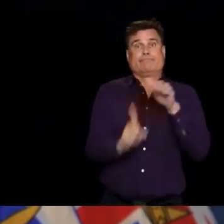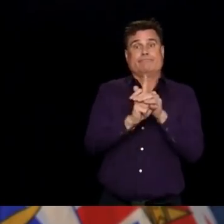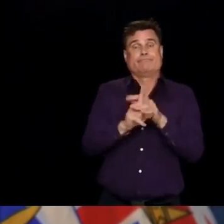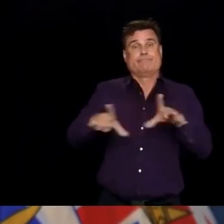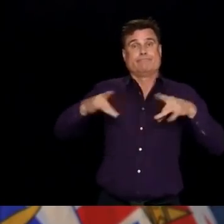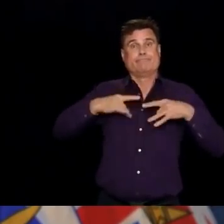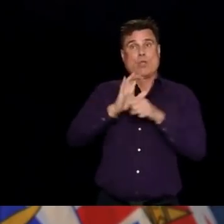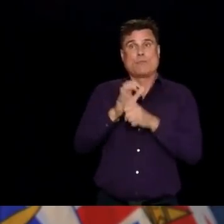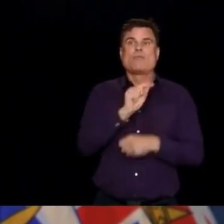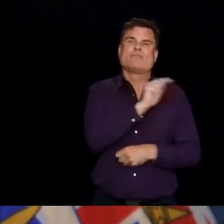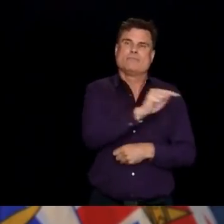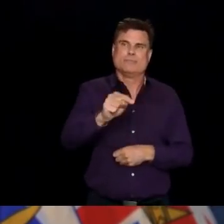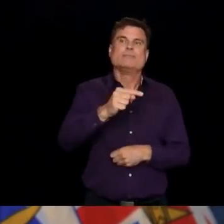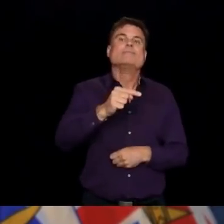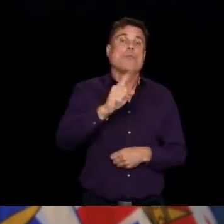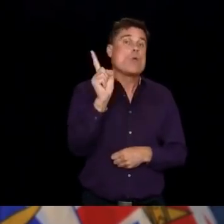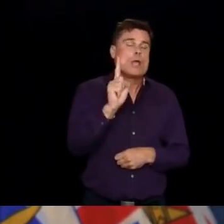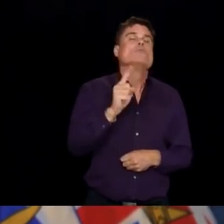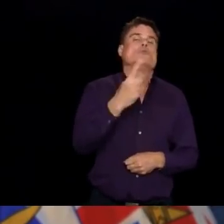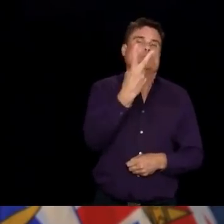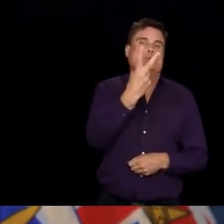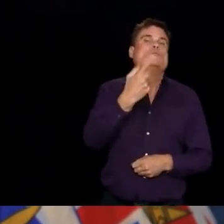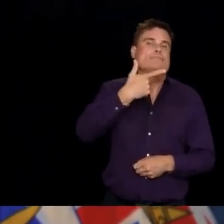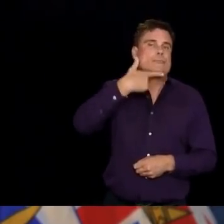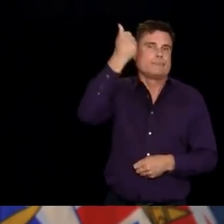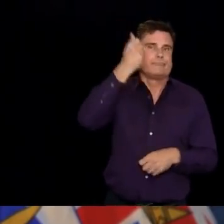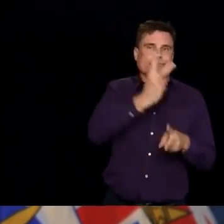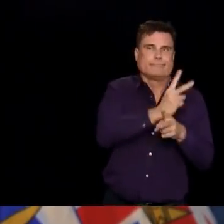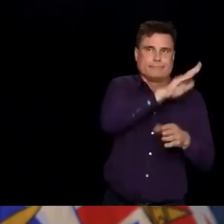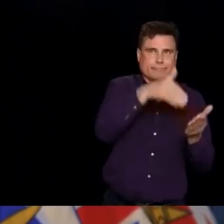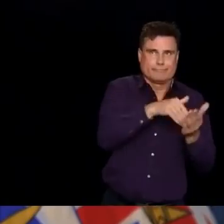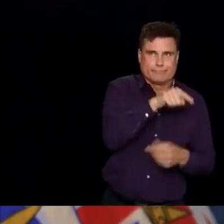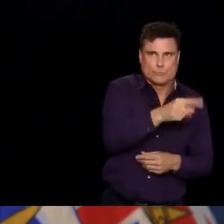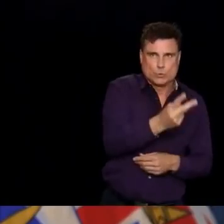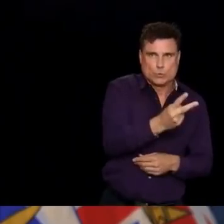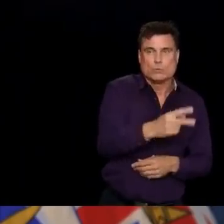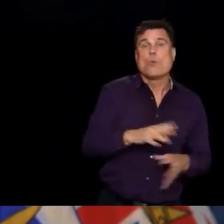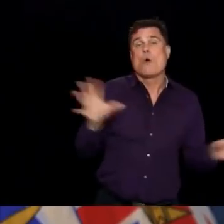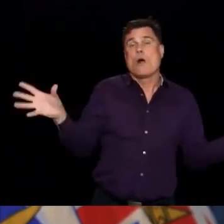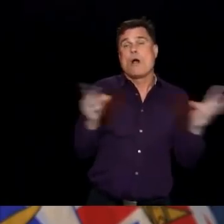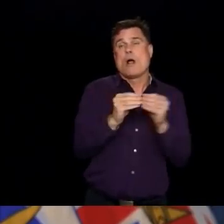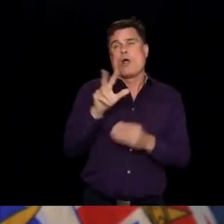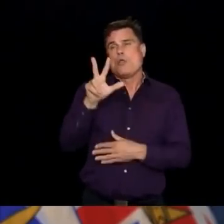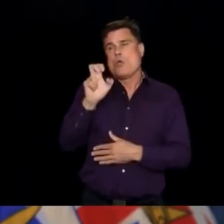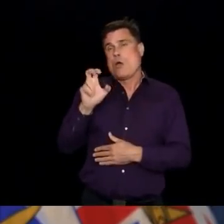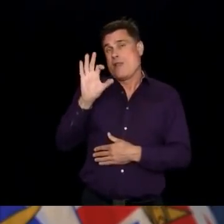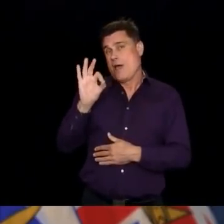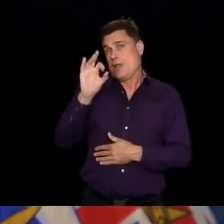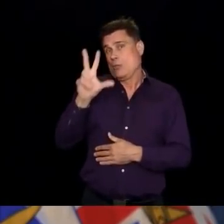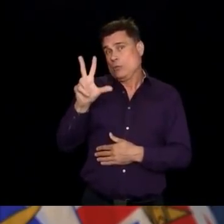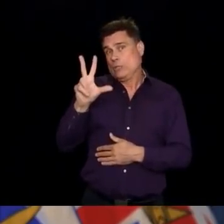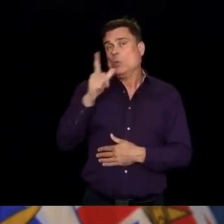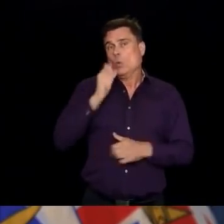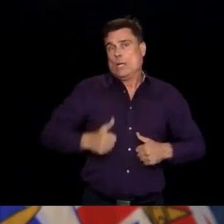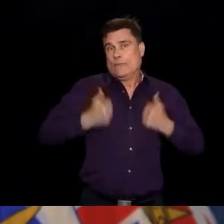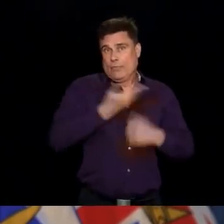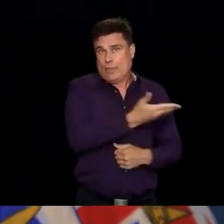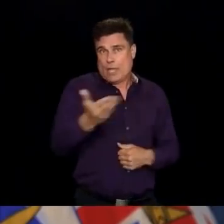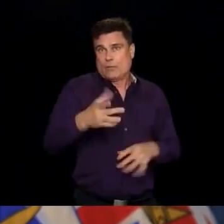facilities, two of whom are residents, bringing the total to 393 residents, and